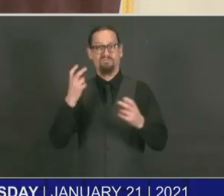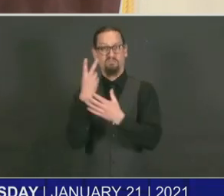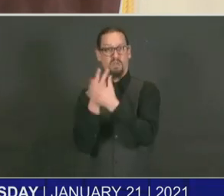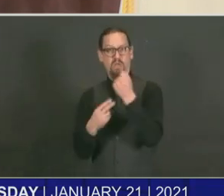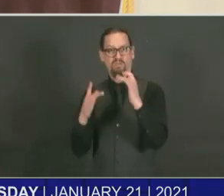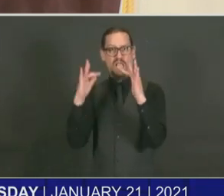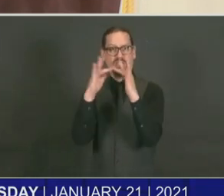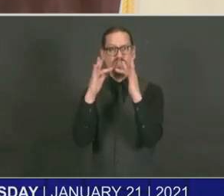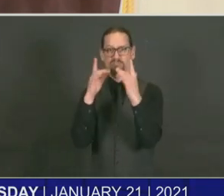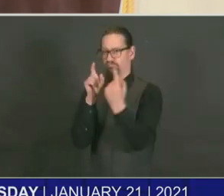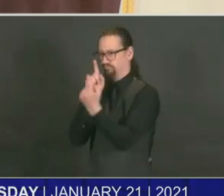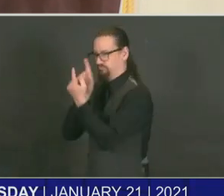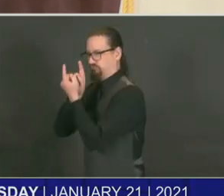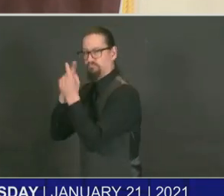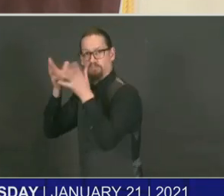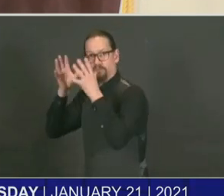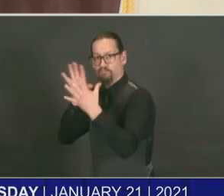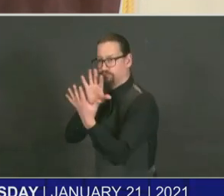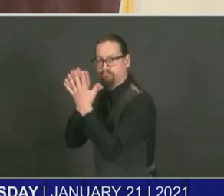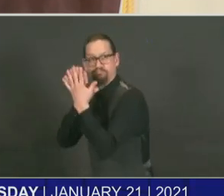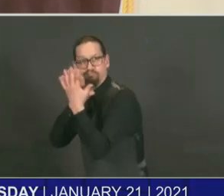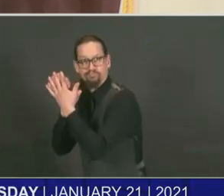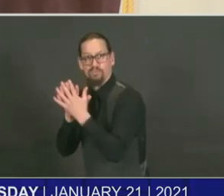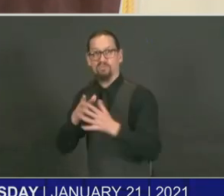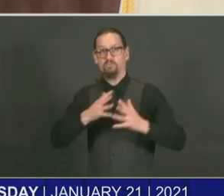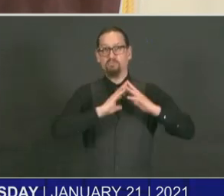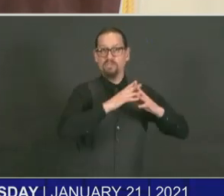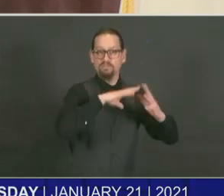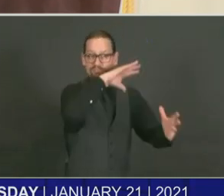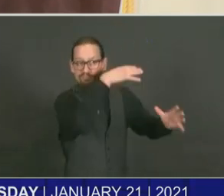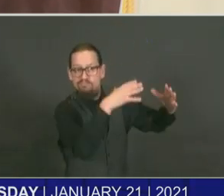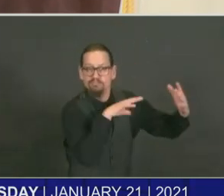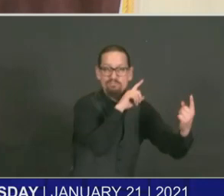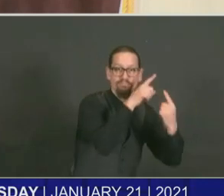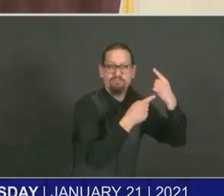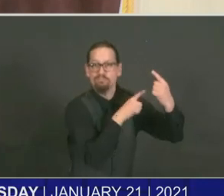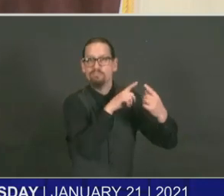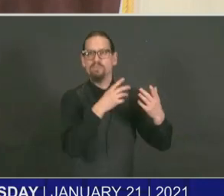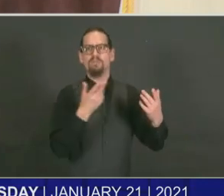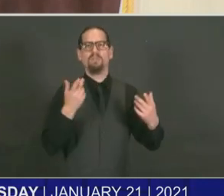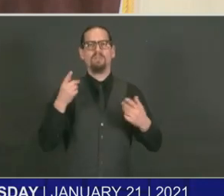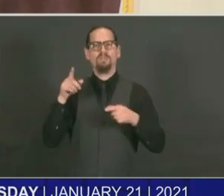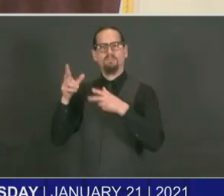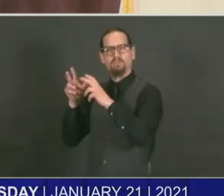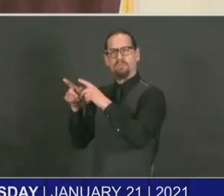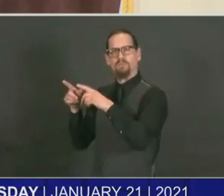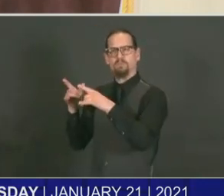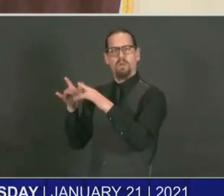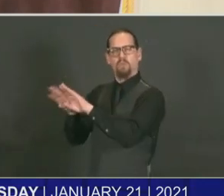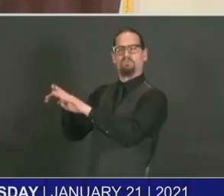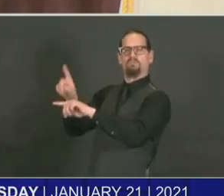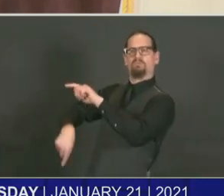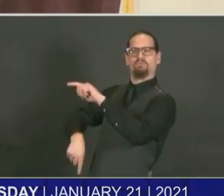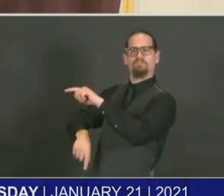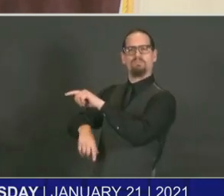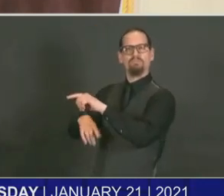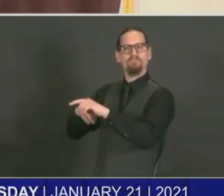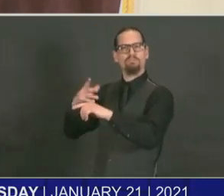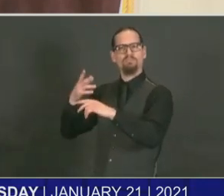facility. What's the why basketball and not wrestling? It's more so the